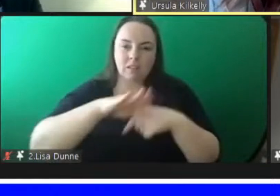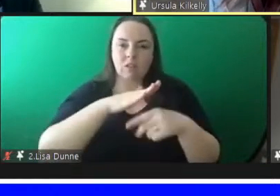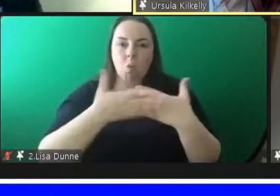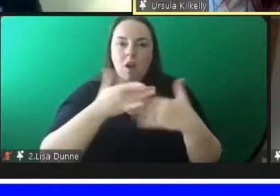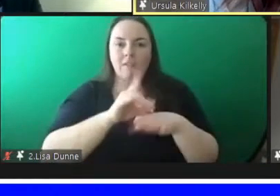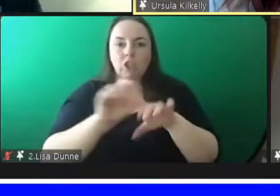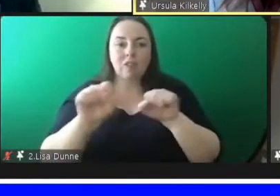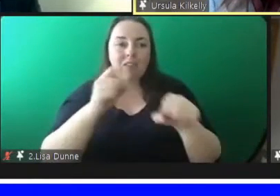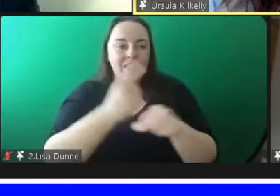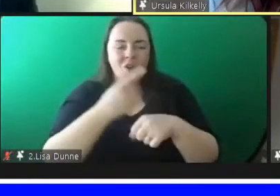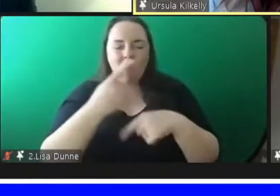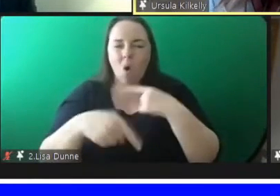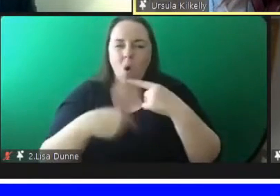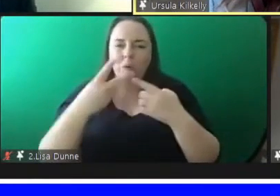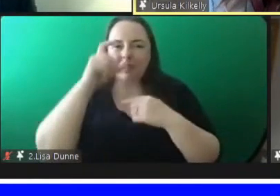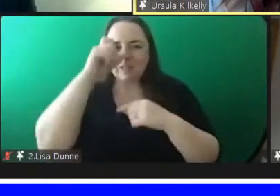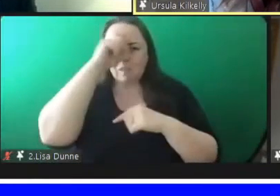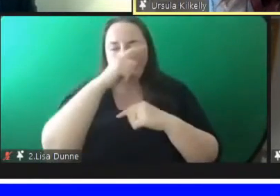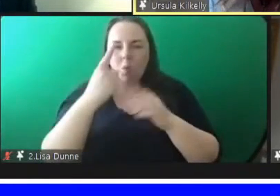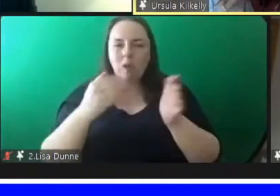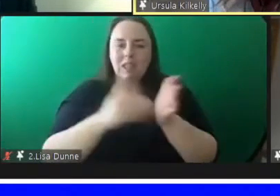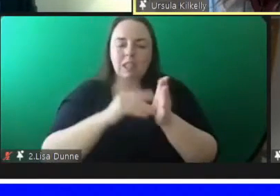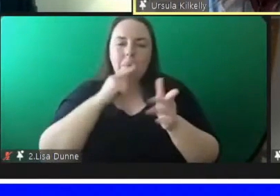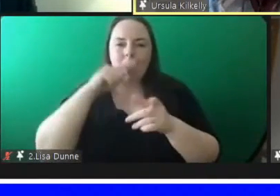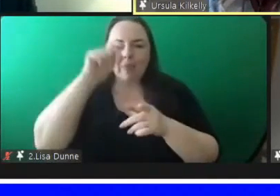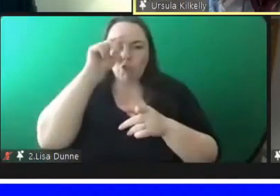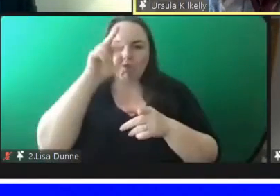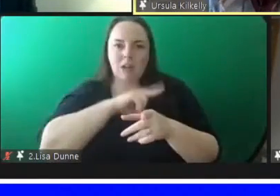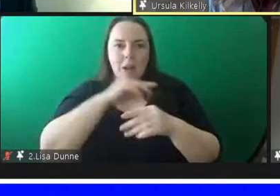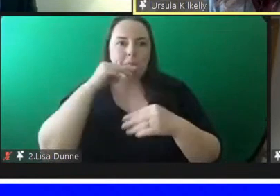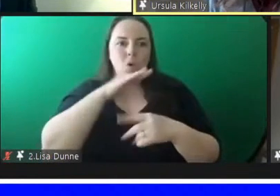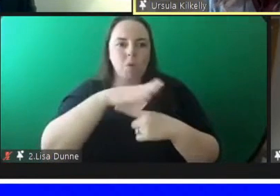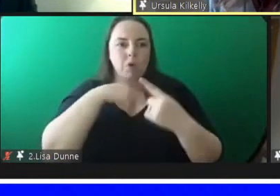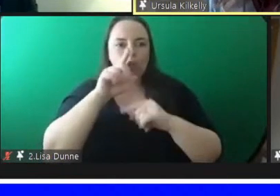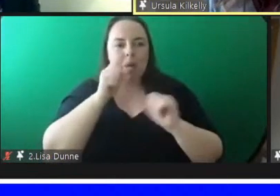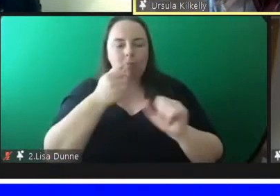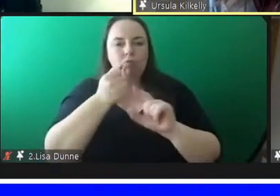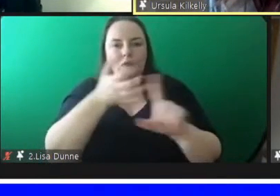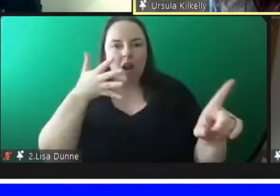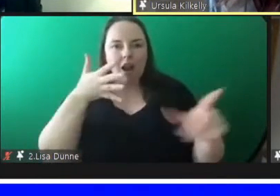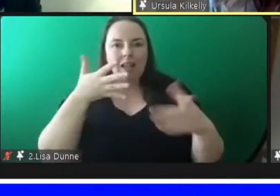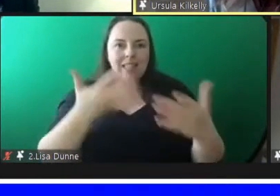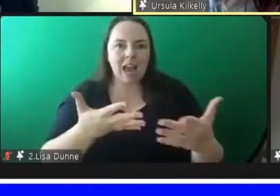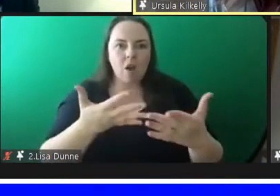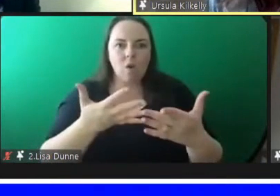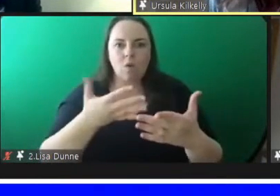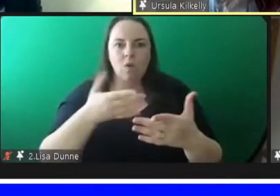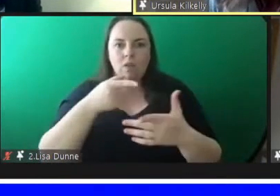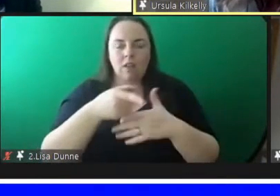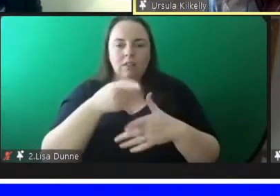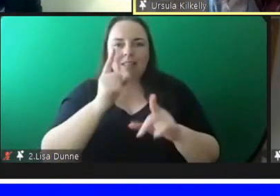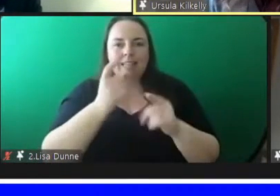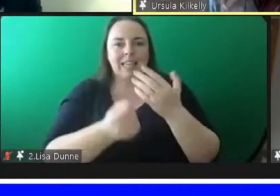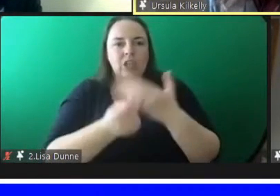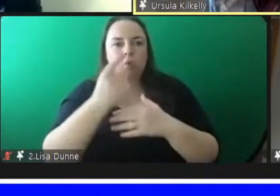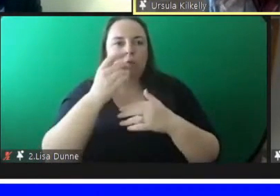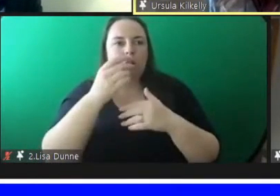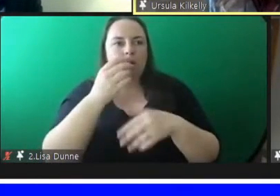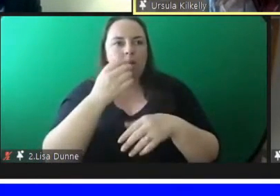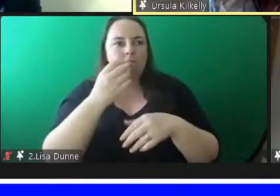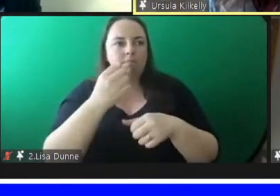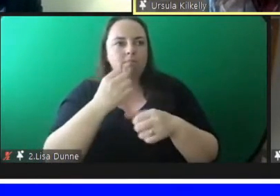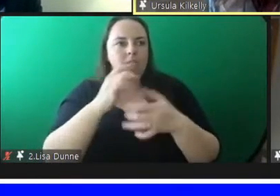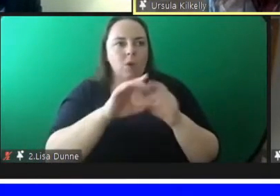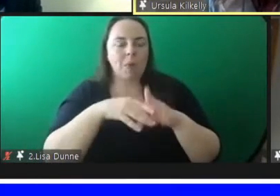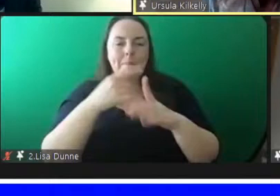a um a difficult one but i think it's really critical that we're recognizing that now as as an issue of policy and framing it